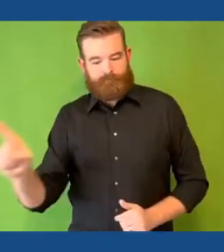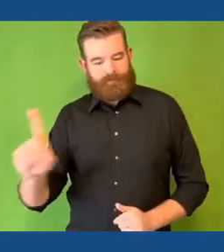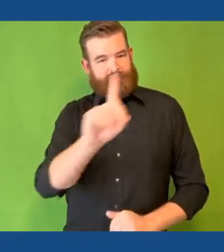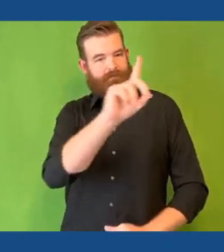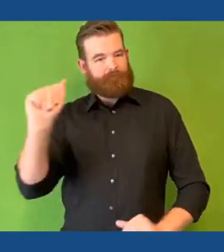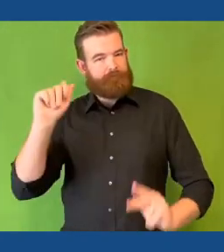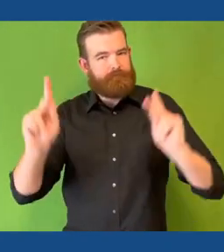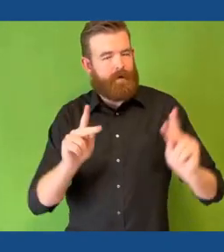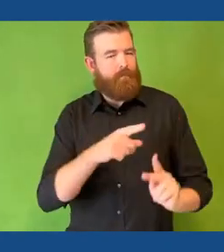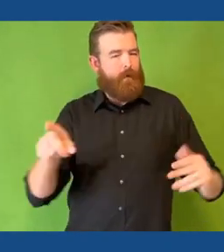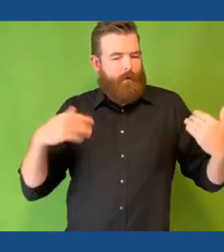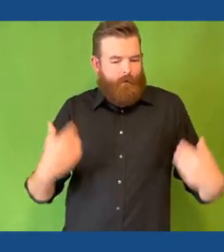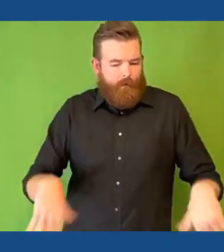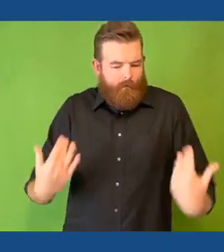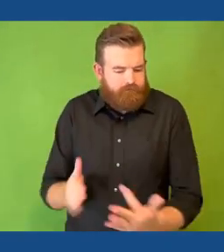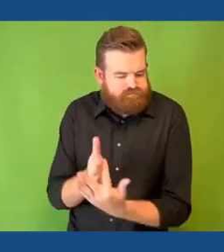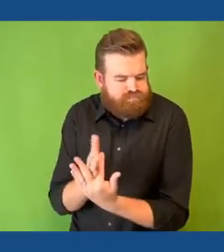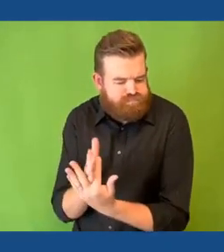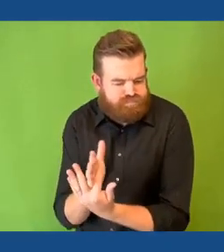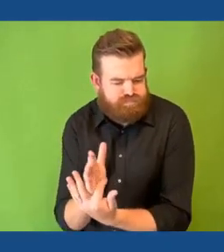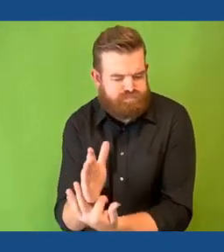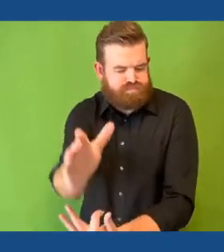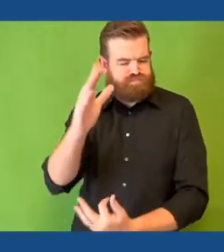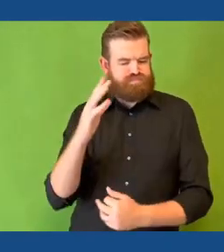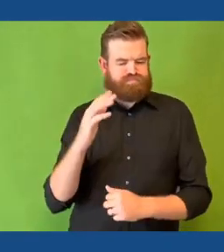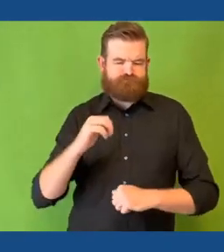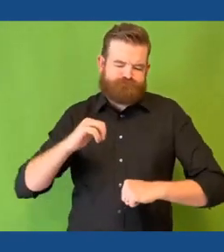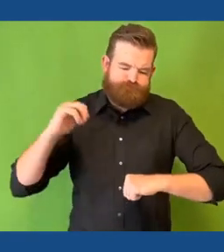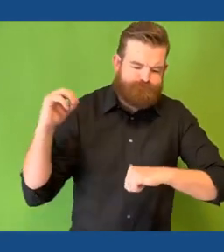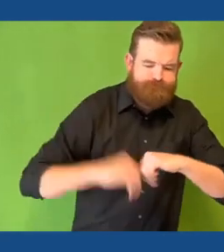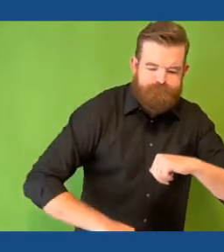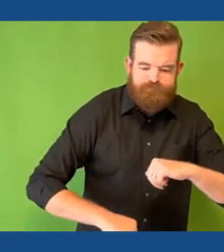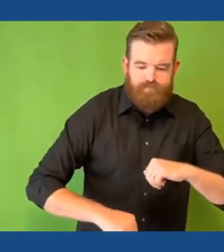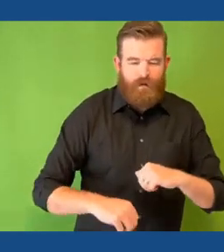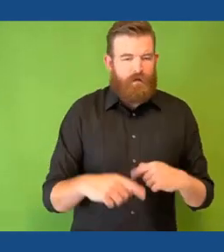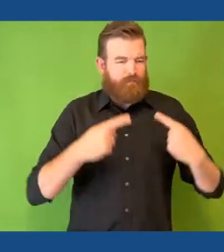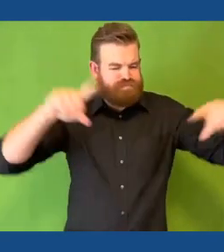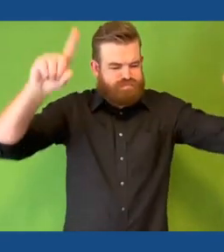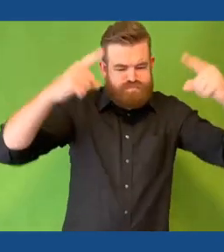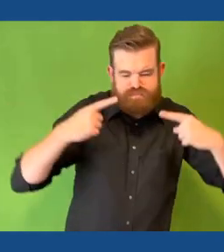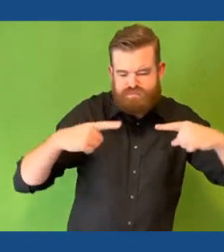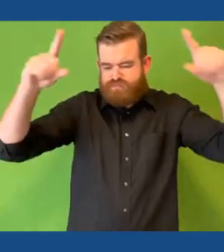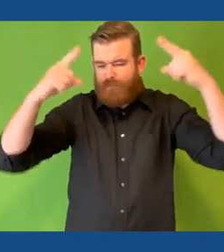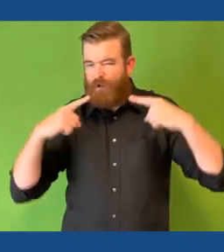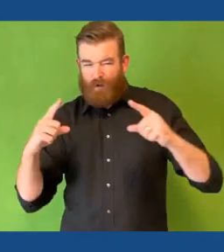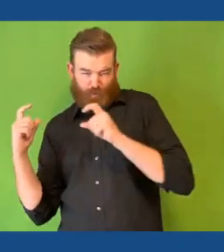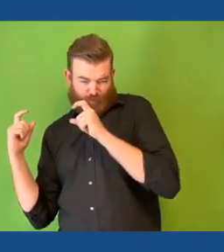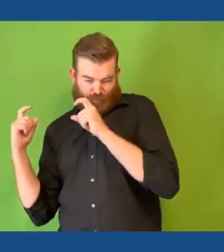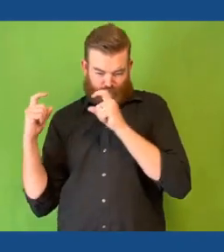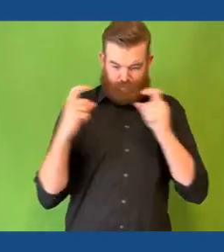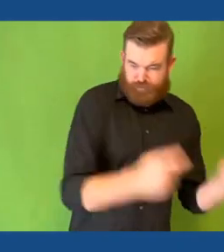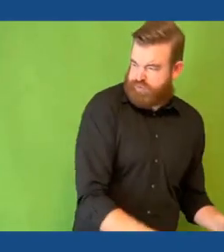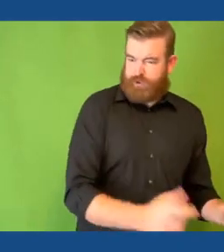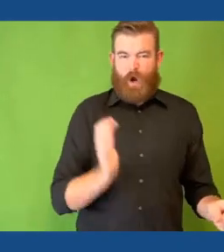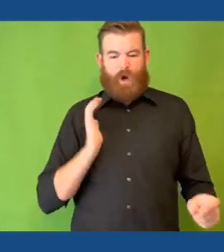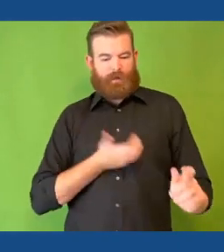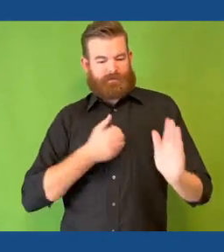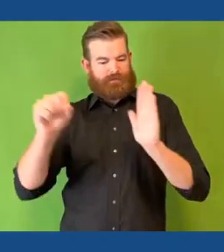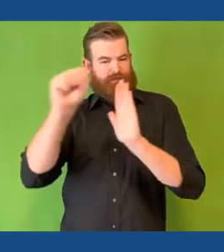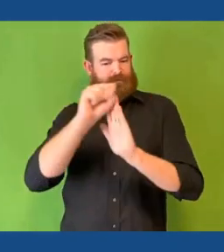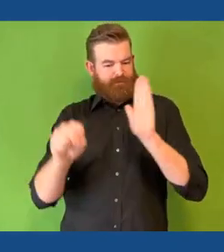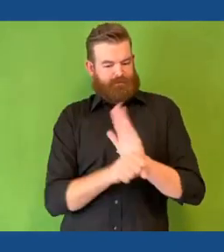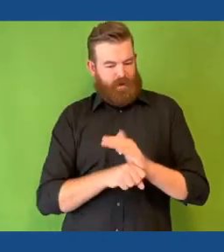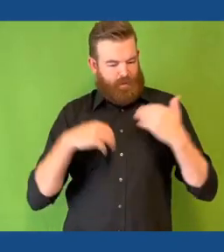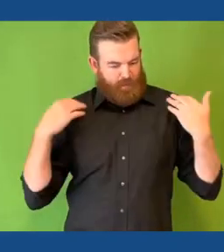celebrate individuals with disabilities, their resilience, their achievements and their many, many contributions